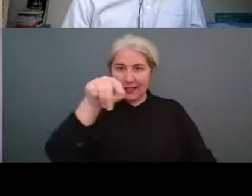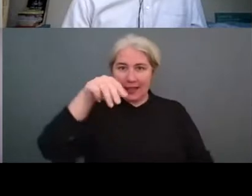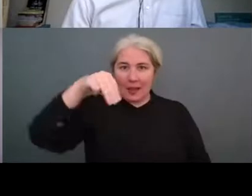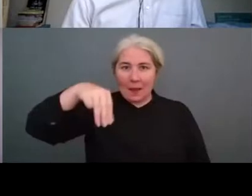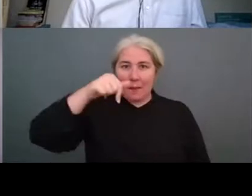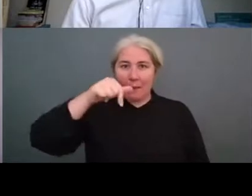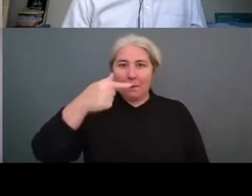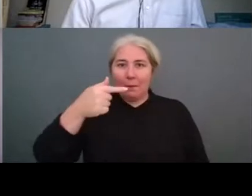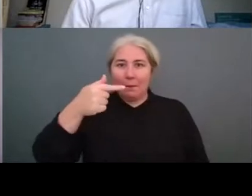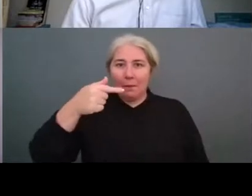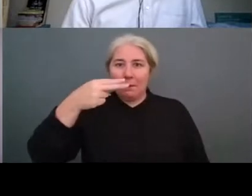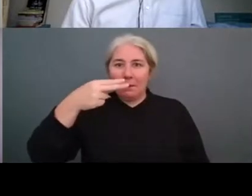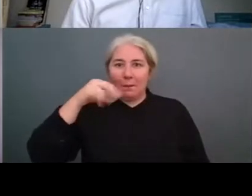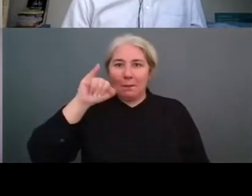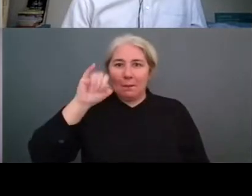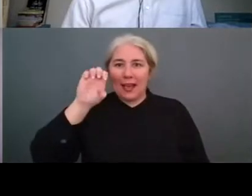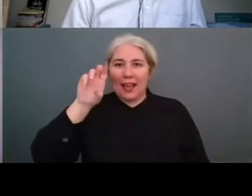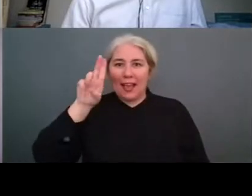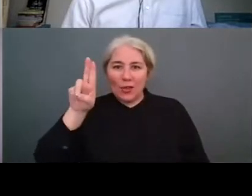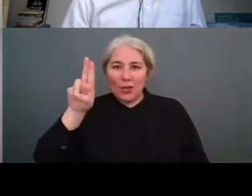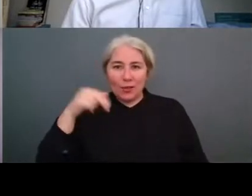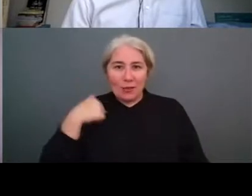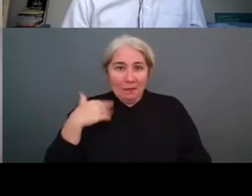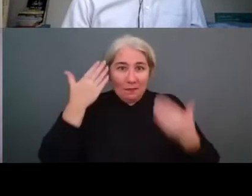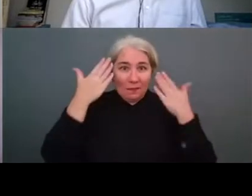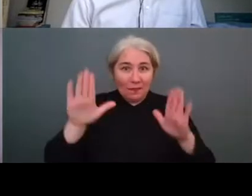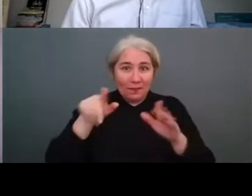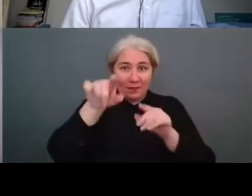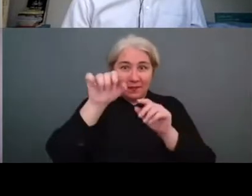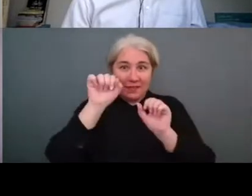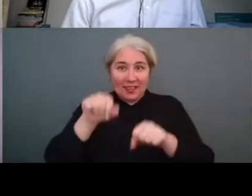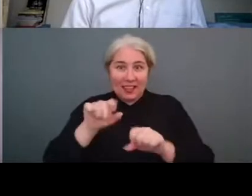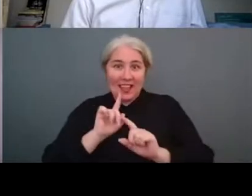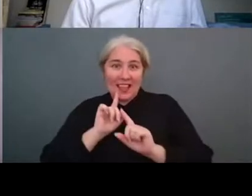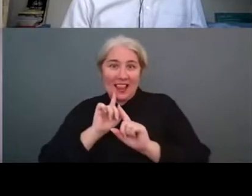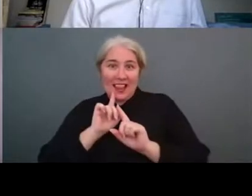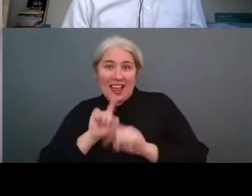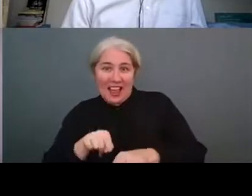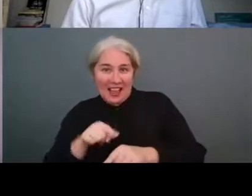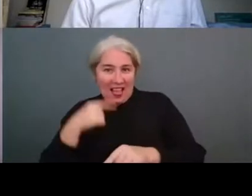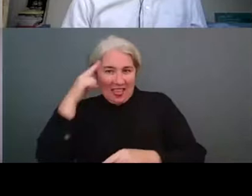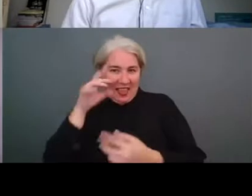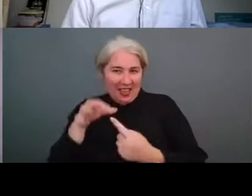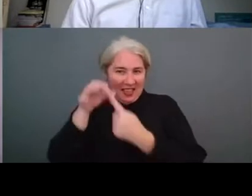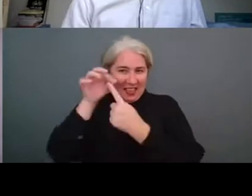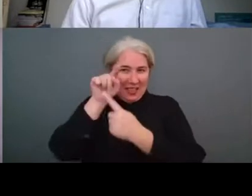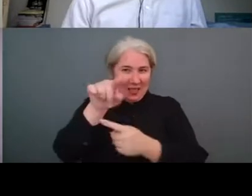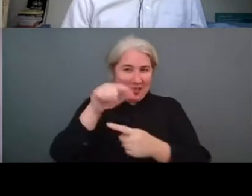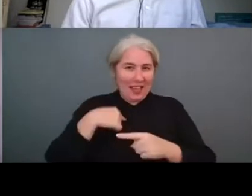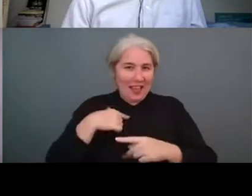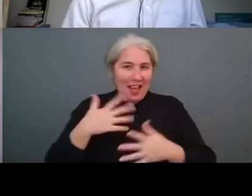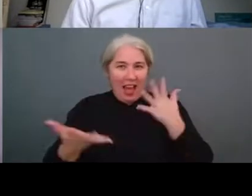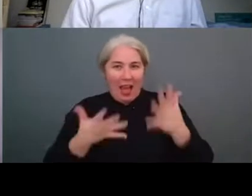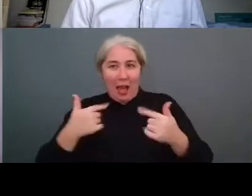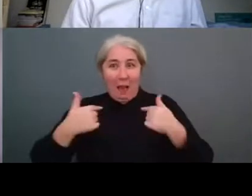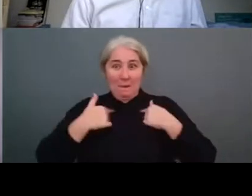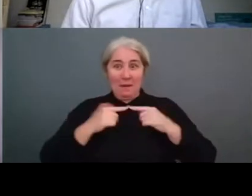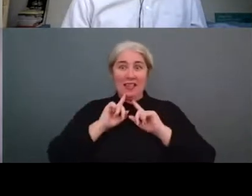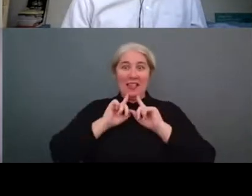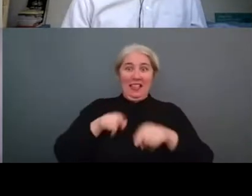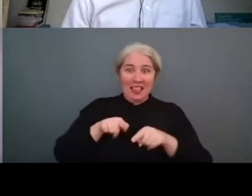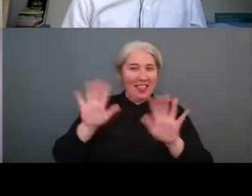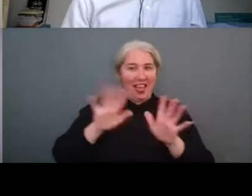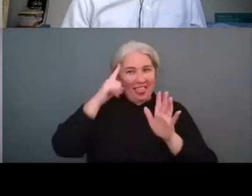i don't know the the right person to actually answer a question about you so i don't want to to take the to be your voice